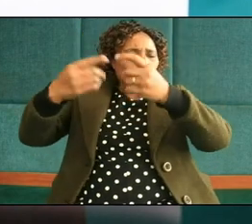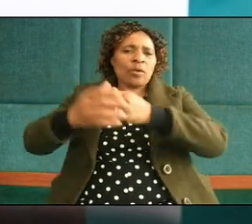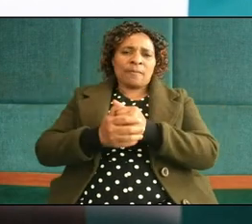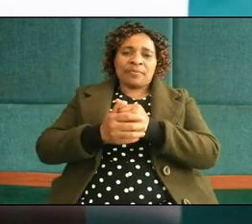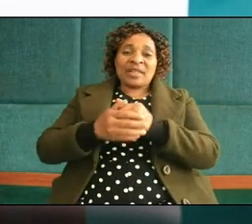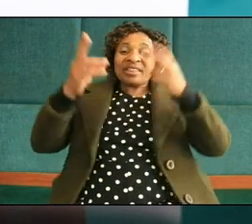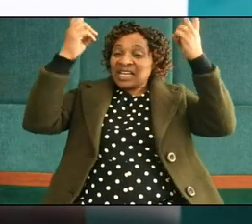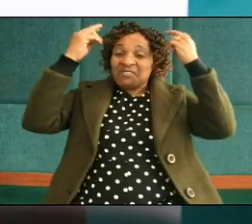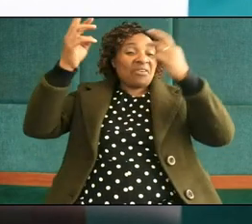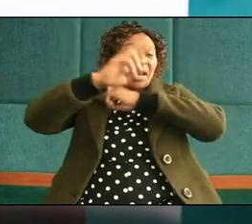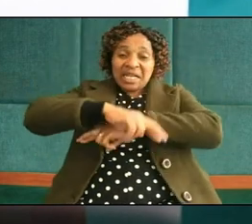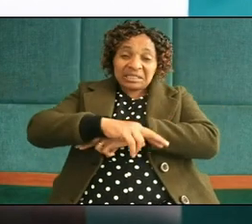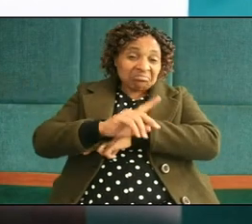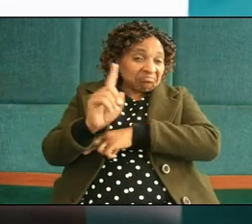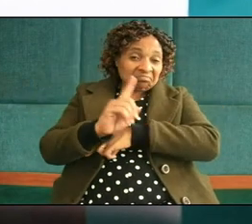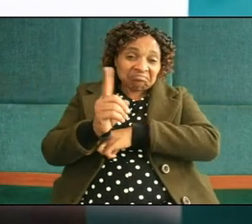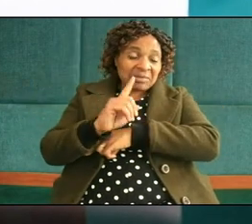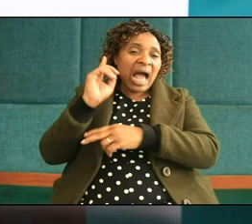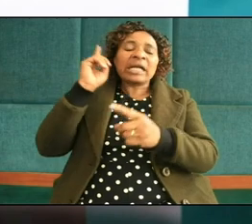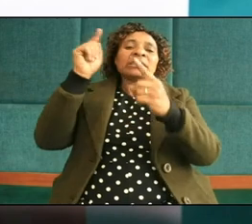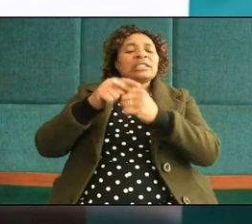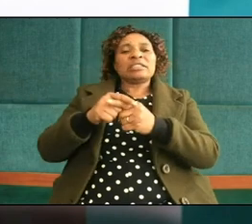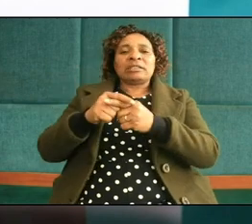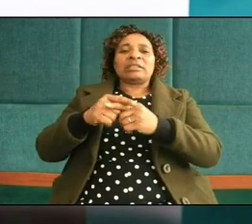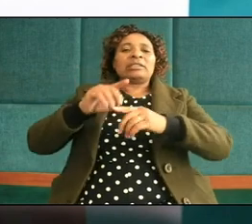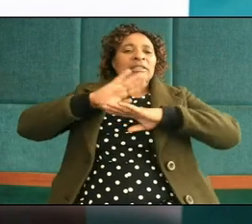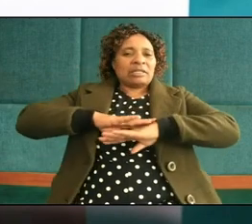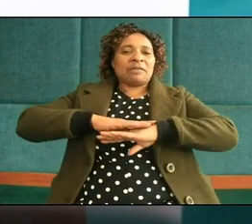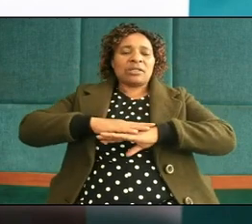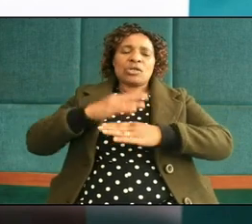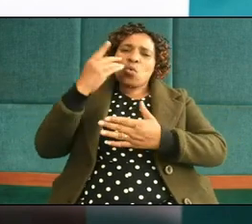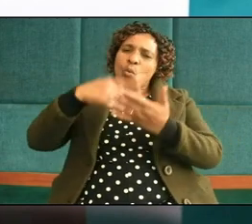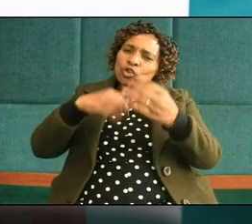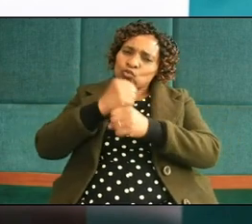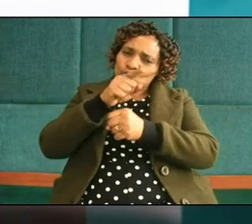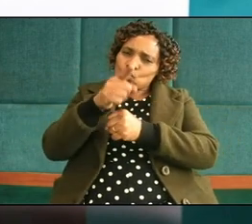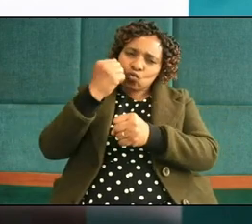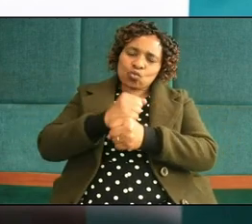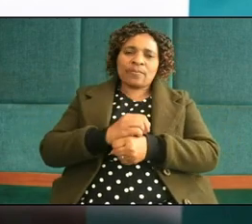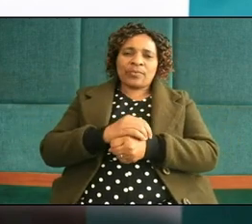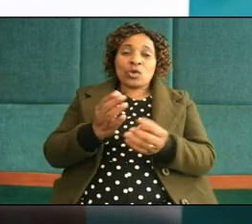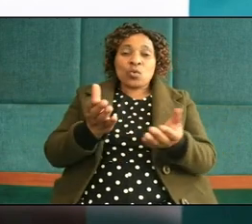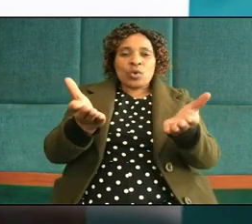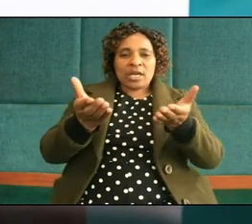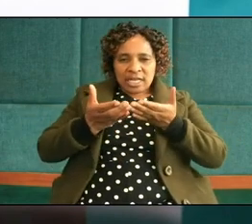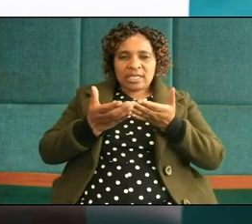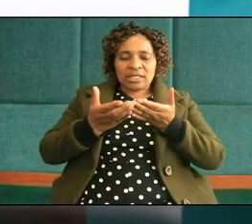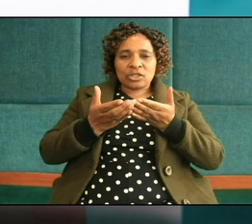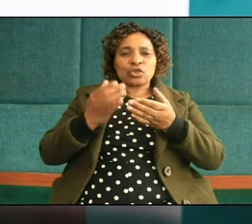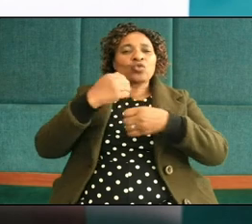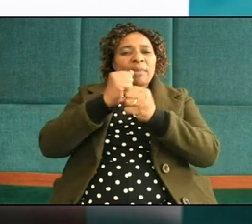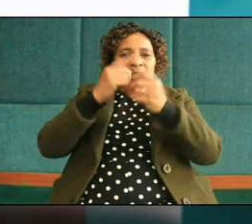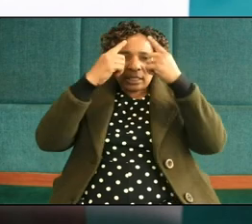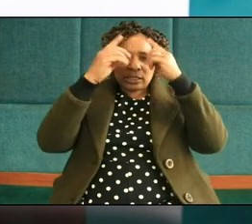will not rest until he gets many what are we doing we need to take a decision we